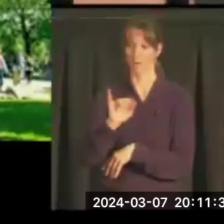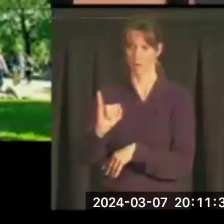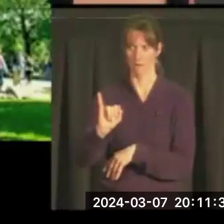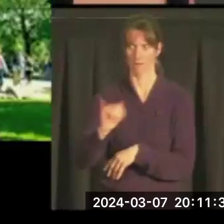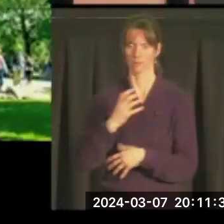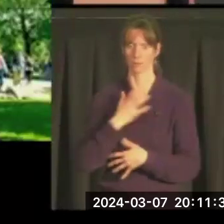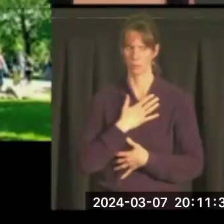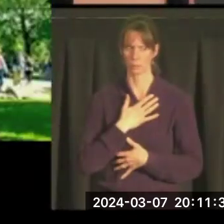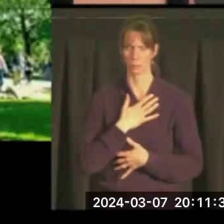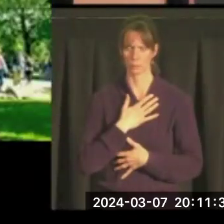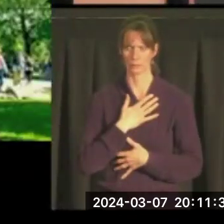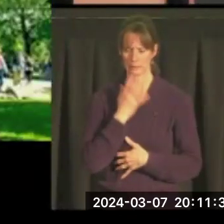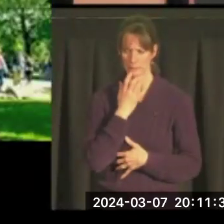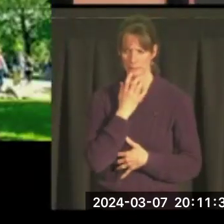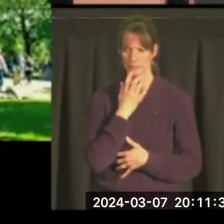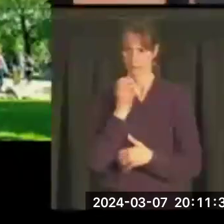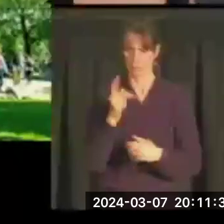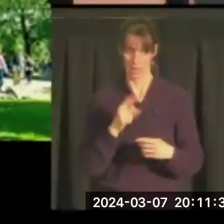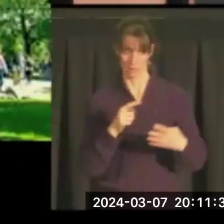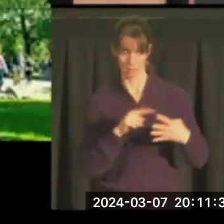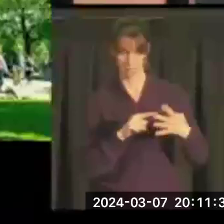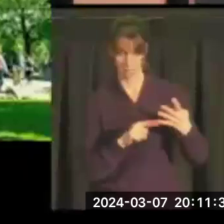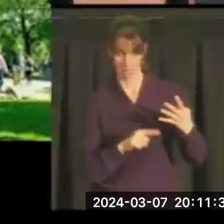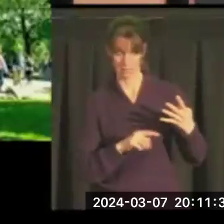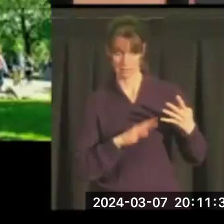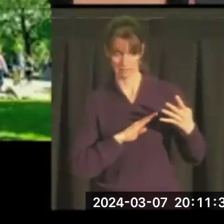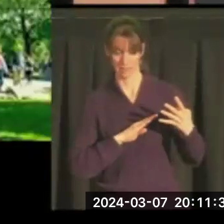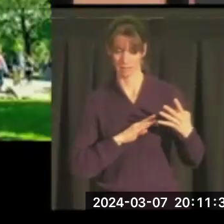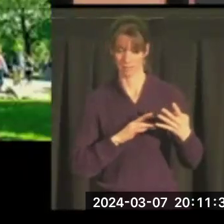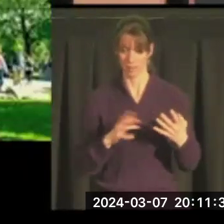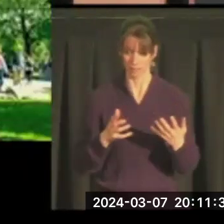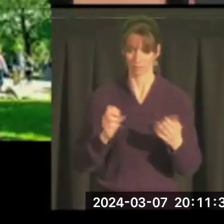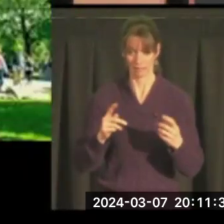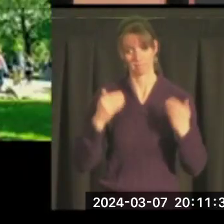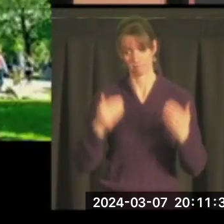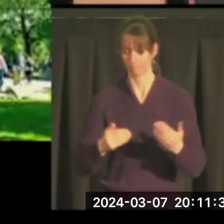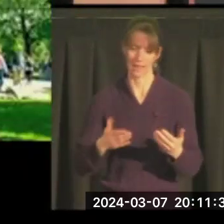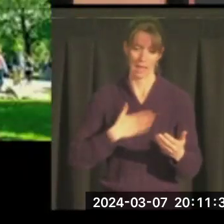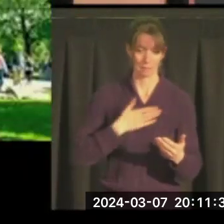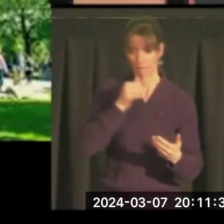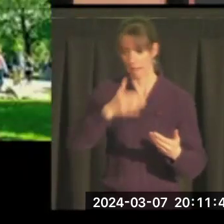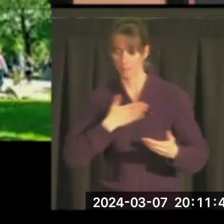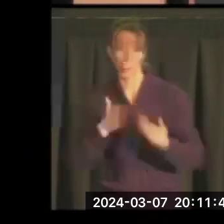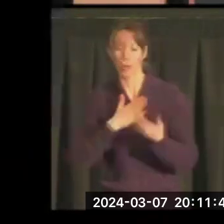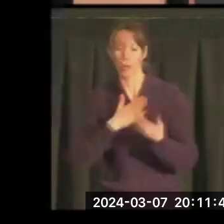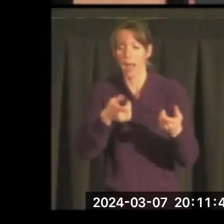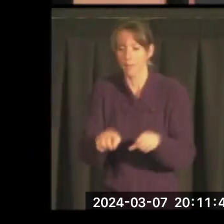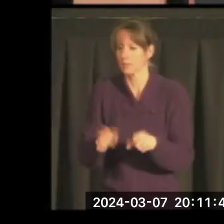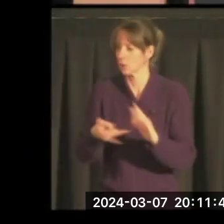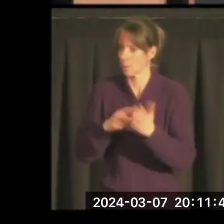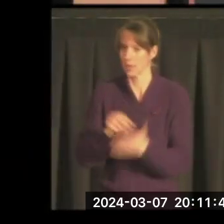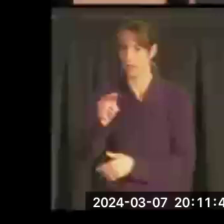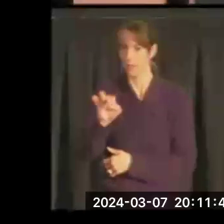And I told them. Some were happy with this, some were not happy about it, but it happened. And so, it meant that the